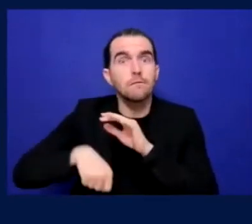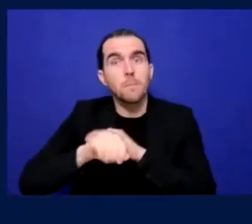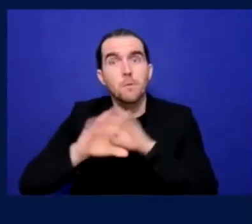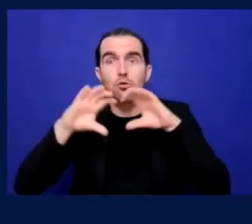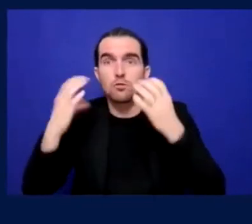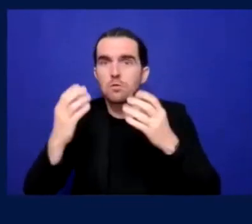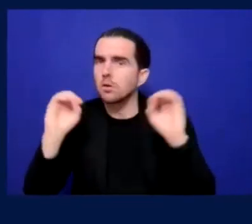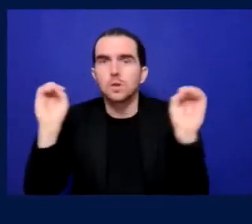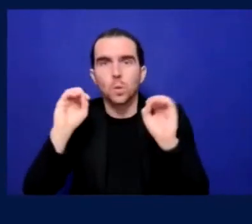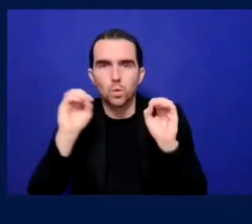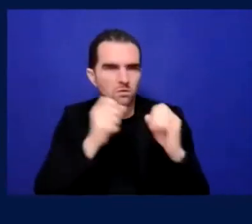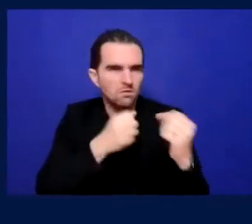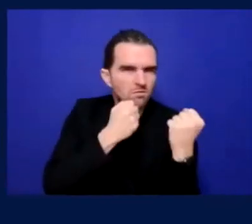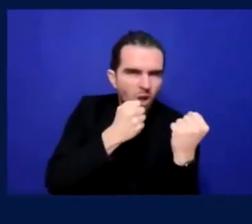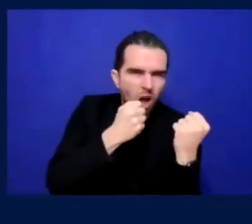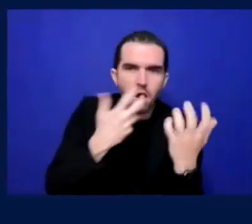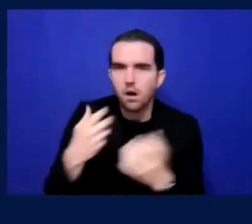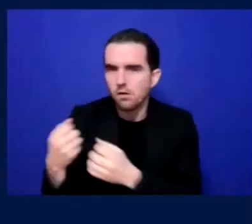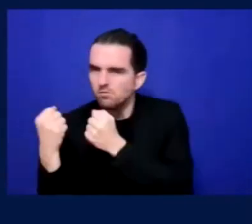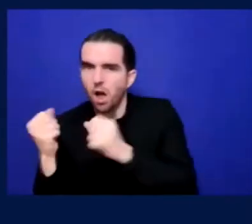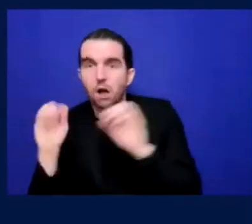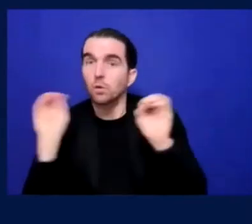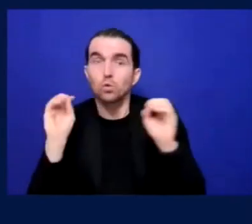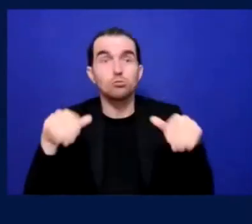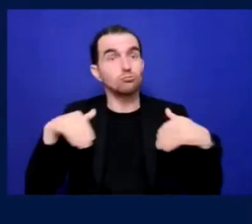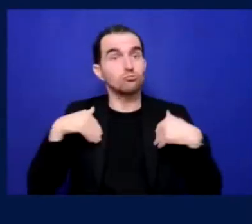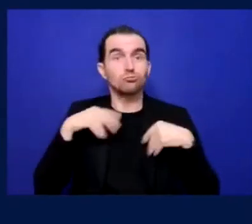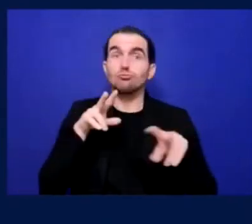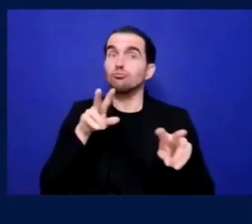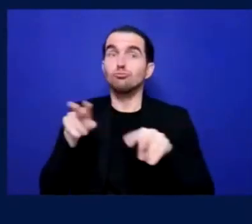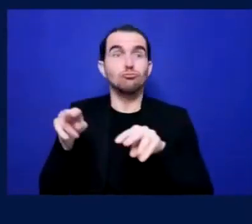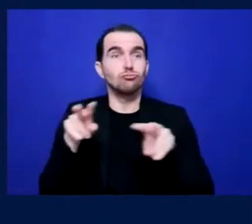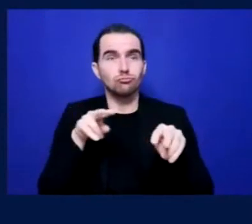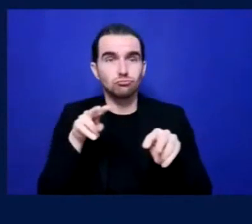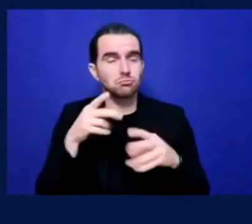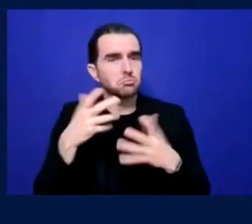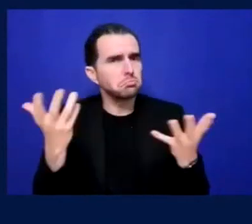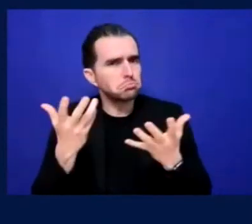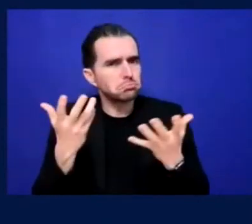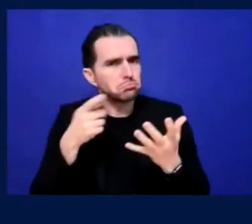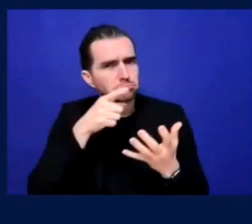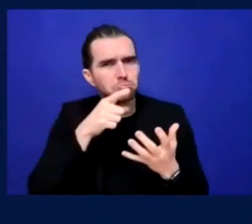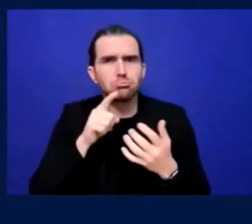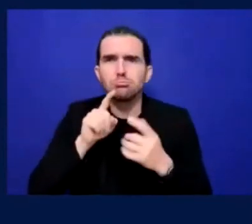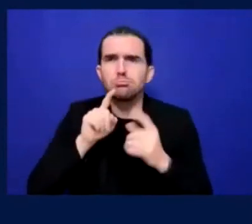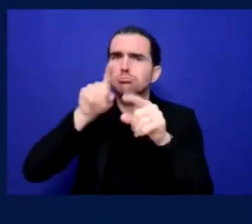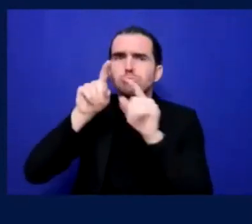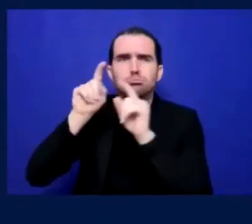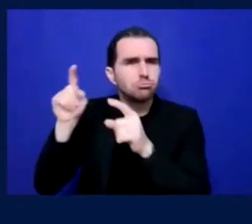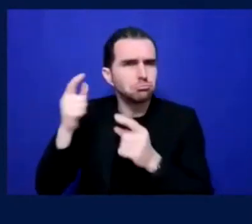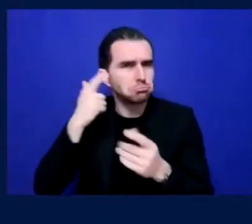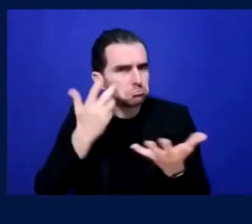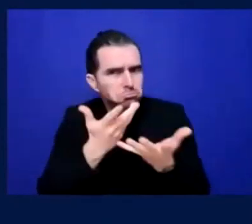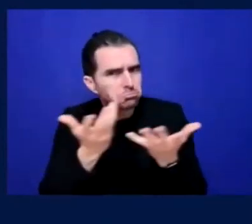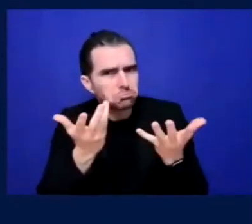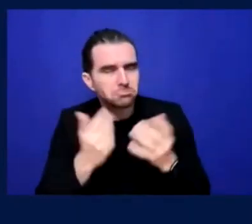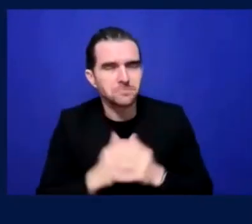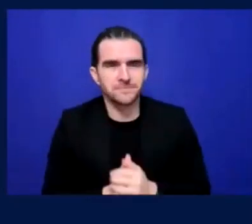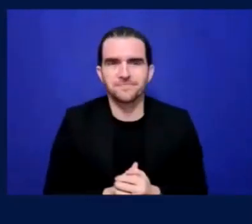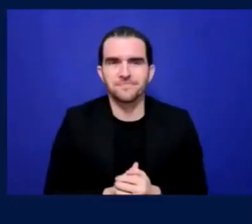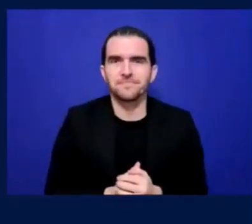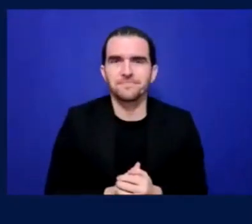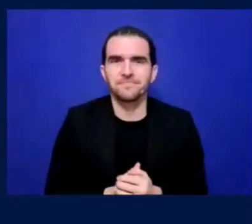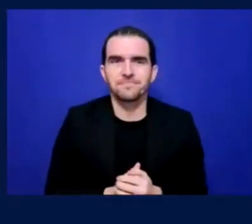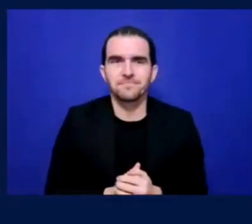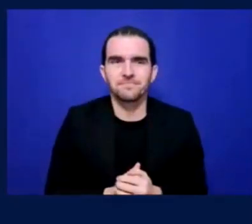every trip is a challenge and probably you heard that, uh, life begins when you leave your comfort zone. So I like doing